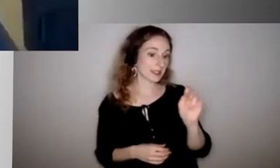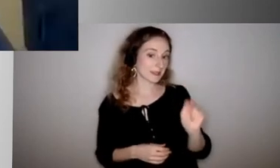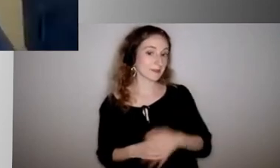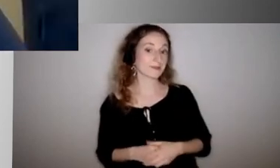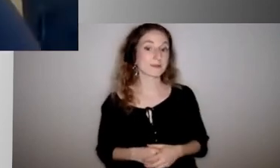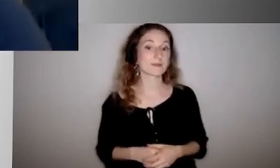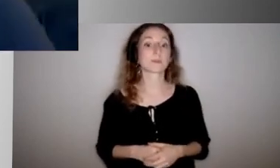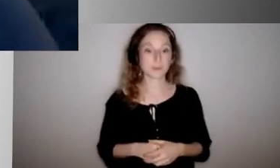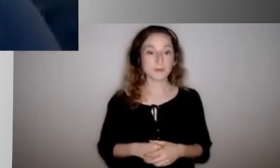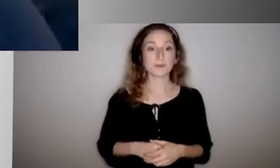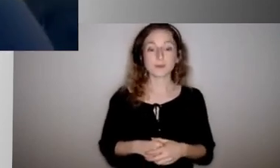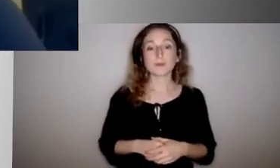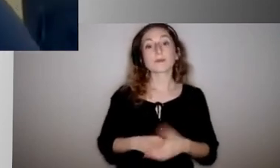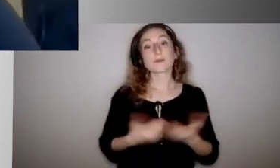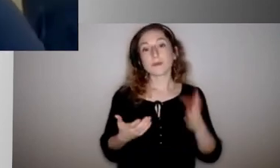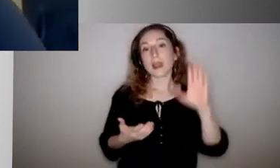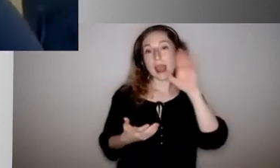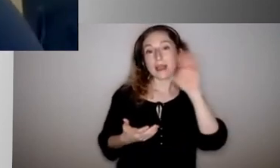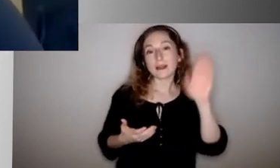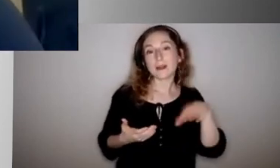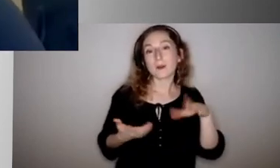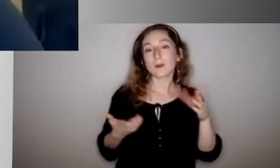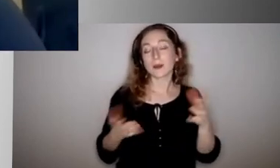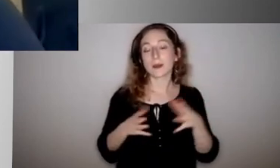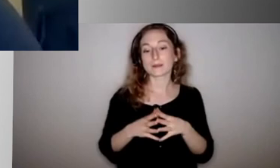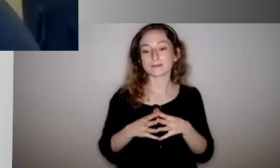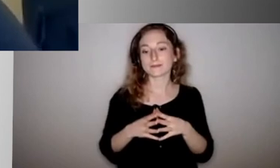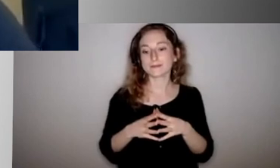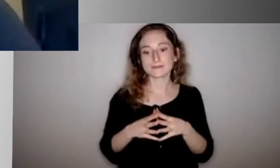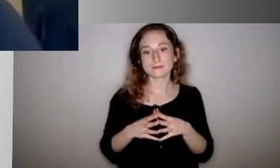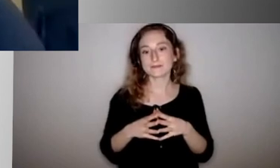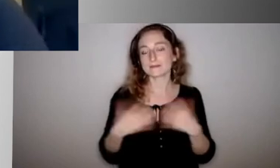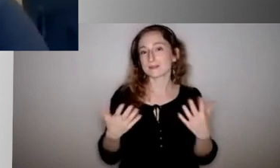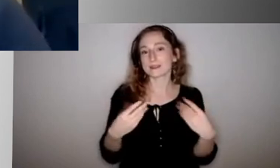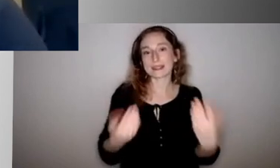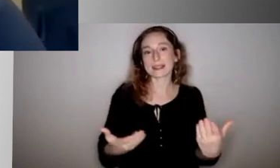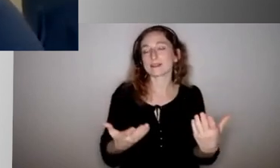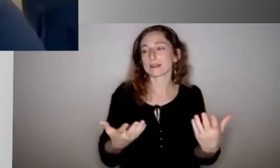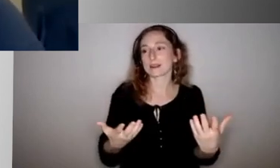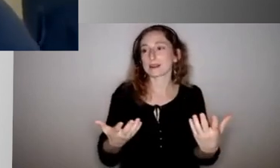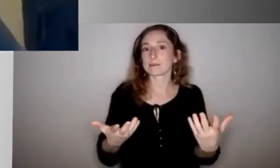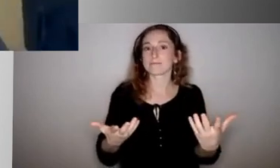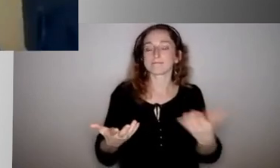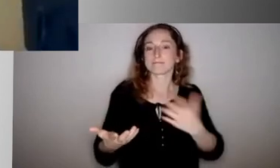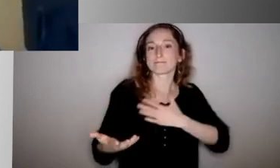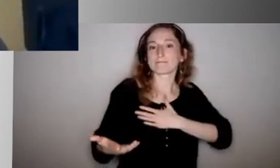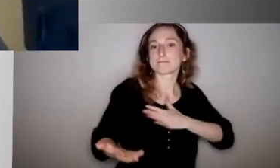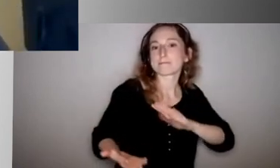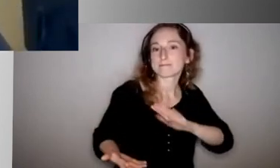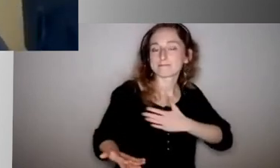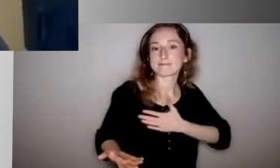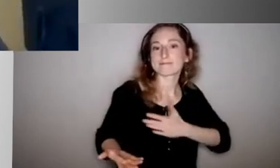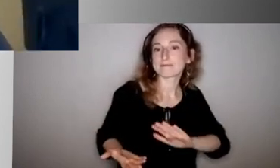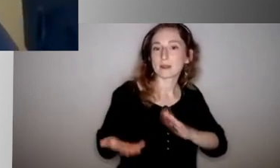Um, I know that, um, just being, giving everyone some grace, being very compassionate, this, these are some hard decisions